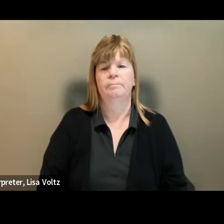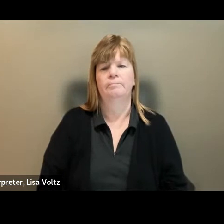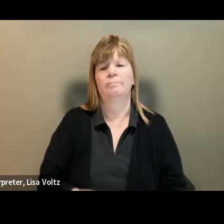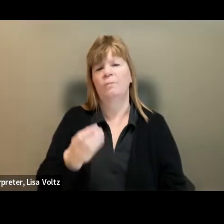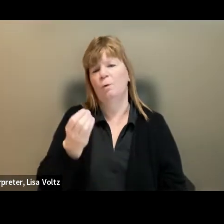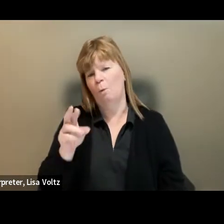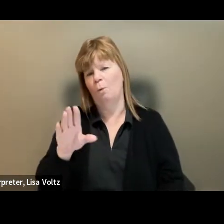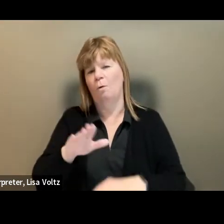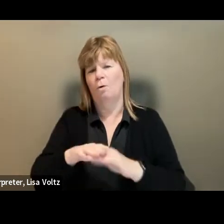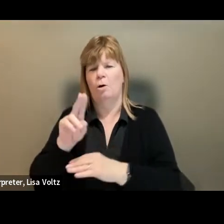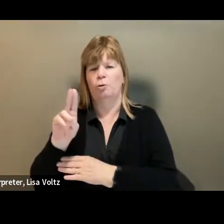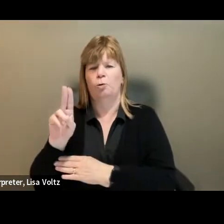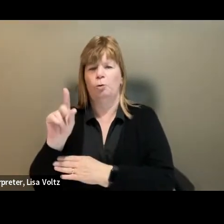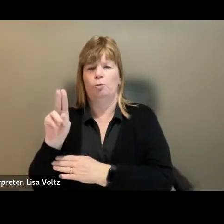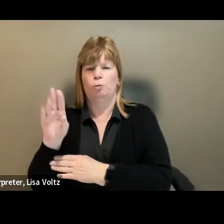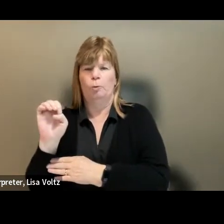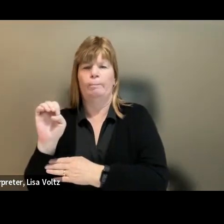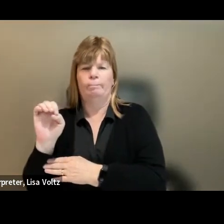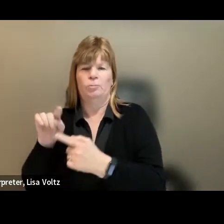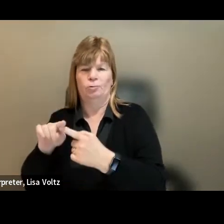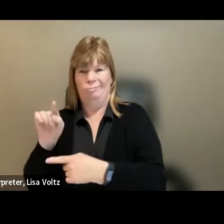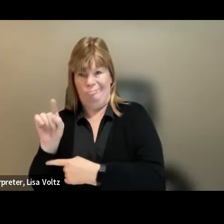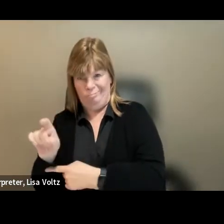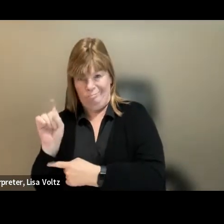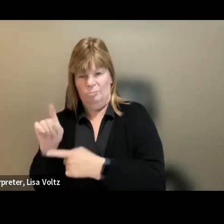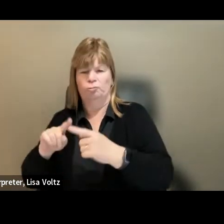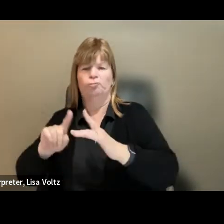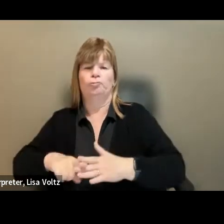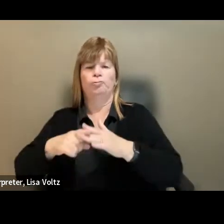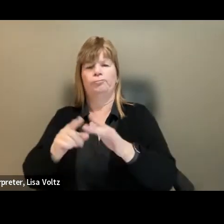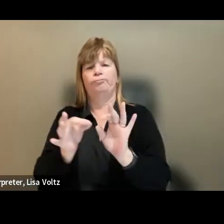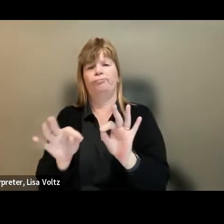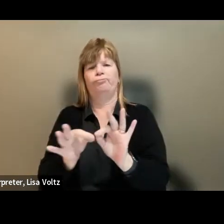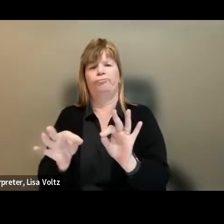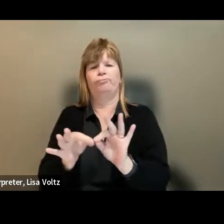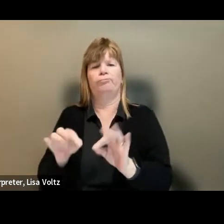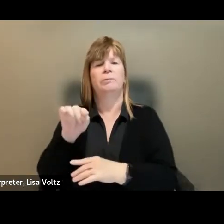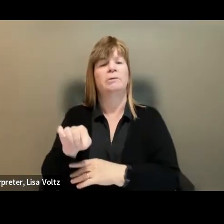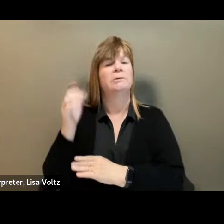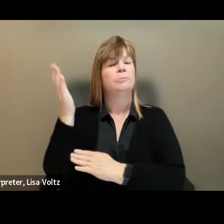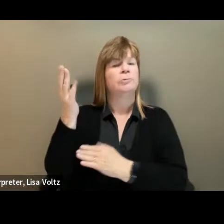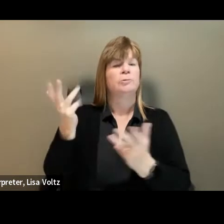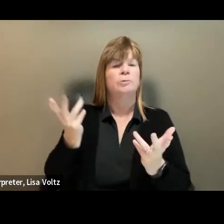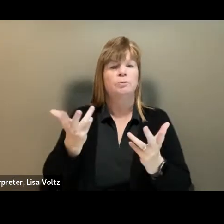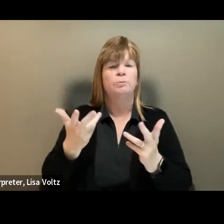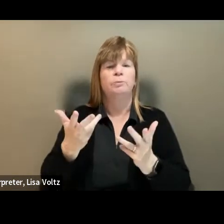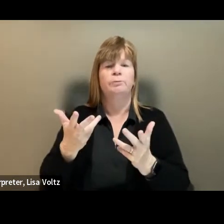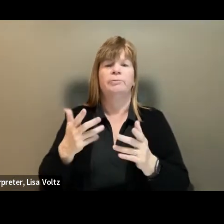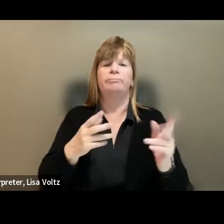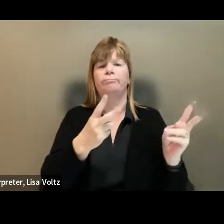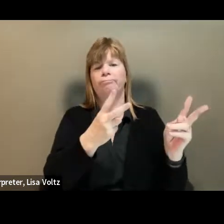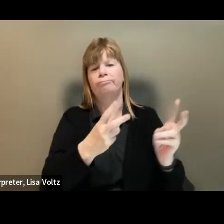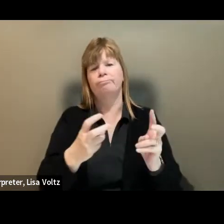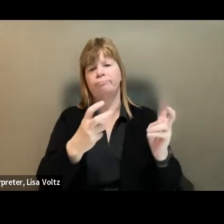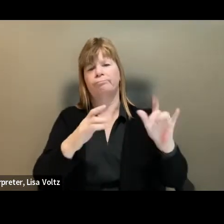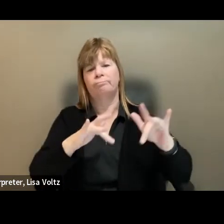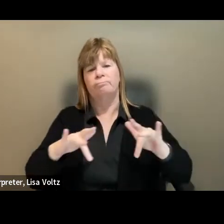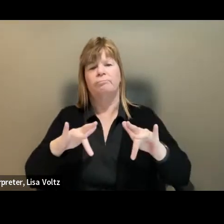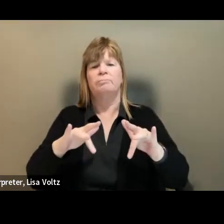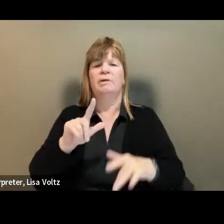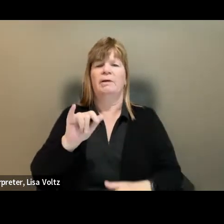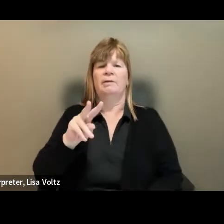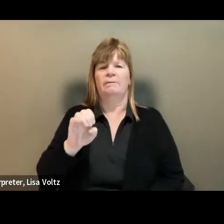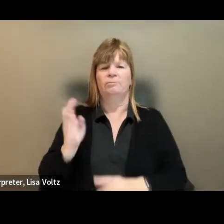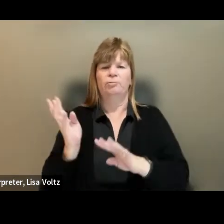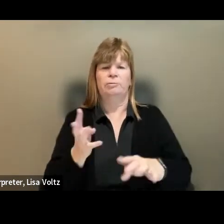YouTube webpage to begin viewing closed captioning. The presentation is being recorded and live streamed to EEOC's YouTube